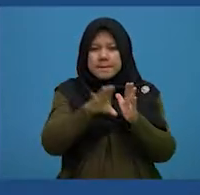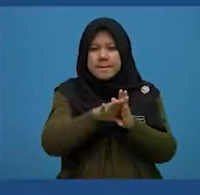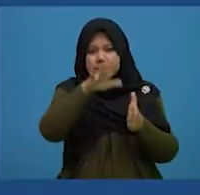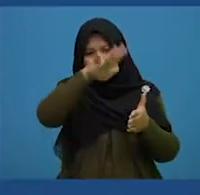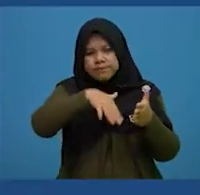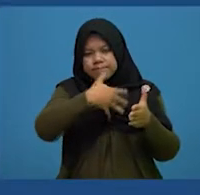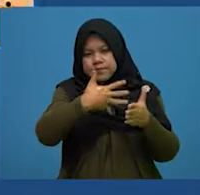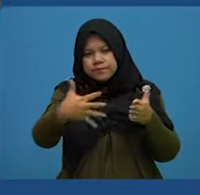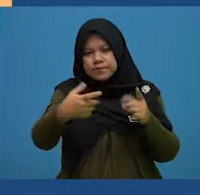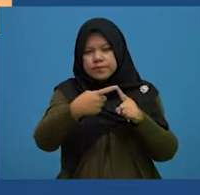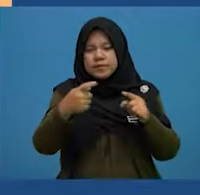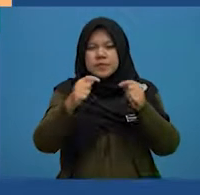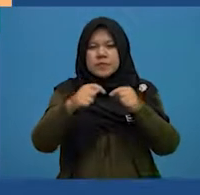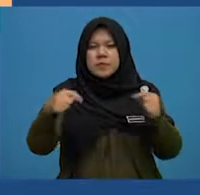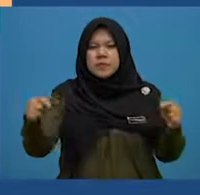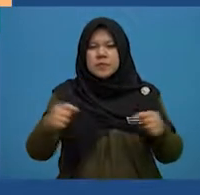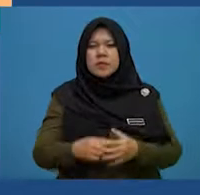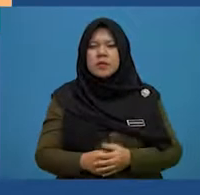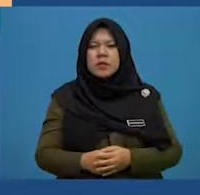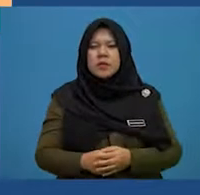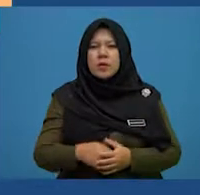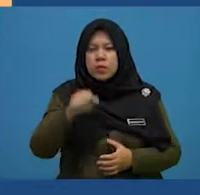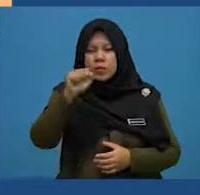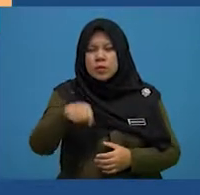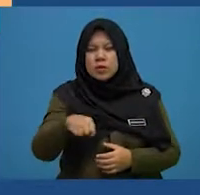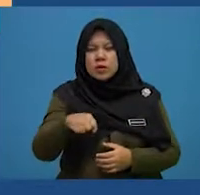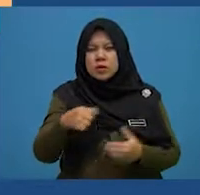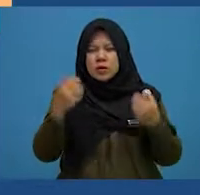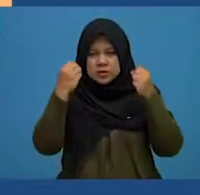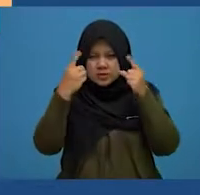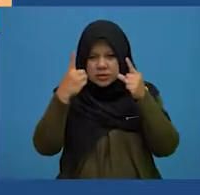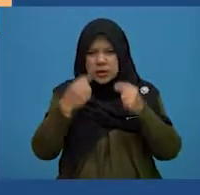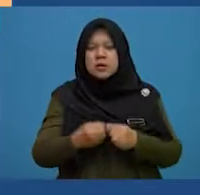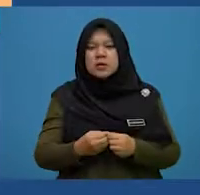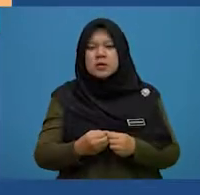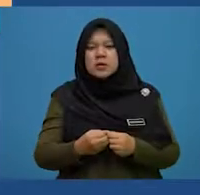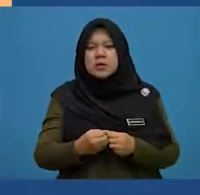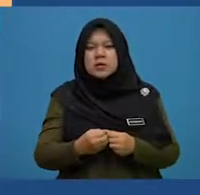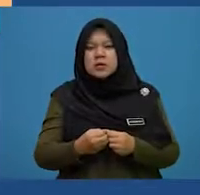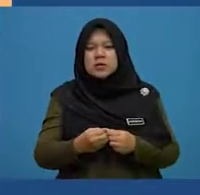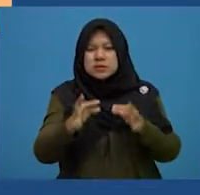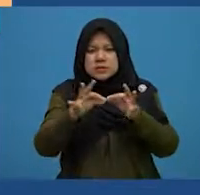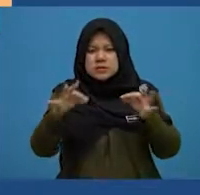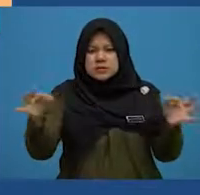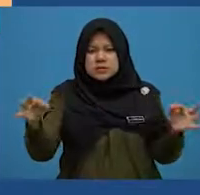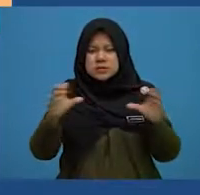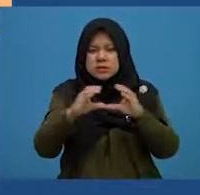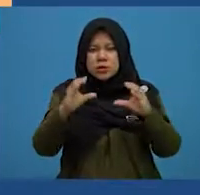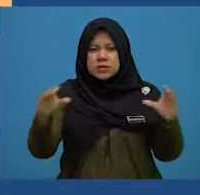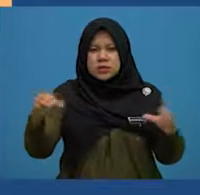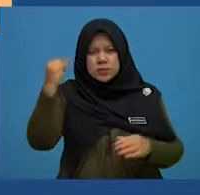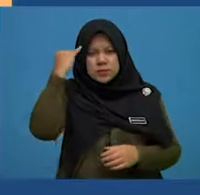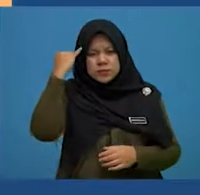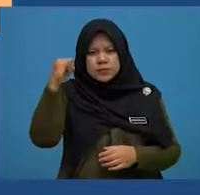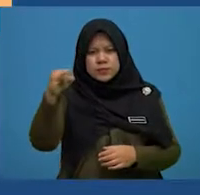the text. Tip can be done by having the awareness to the types of contextual clues